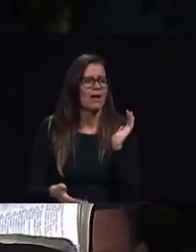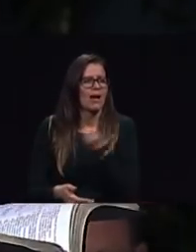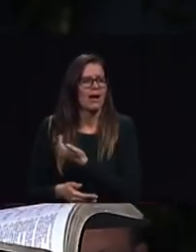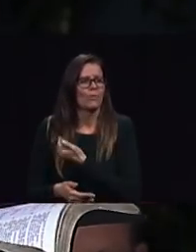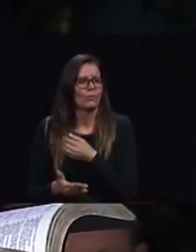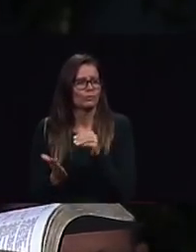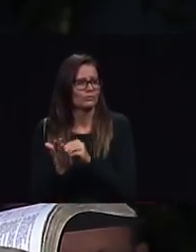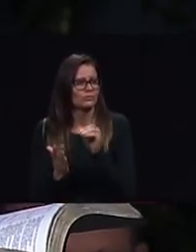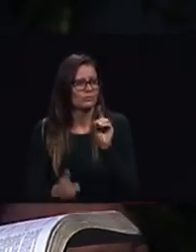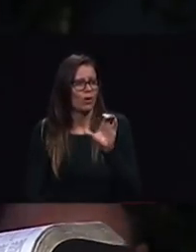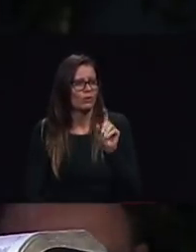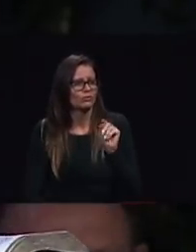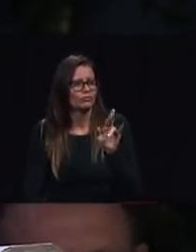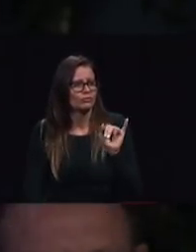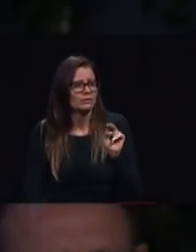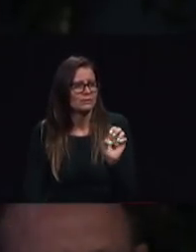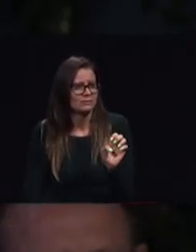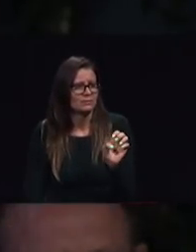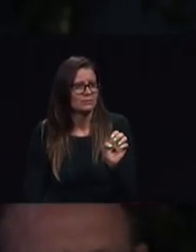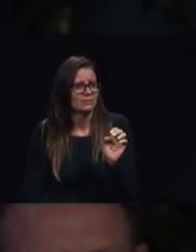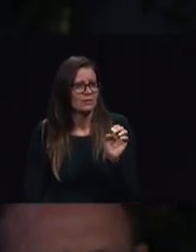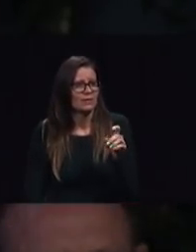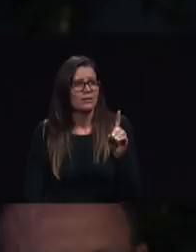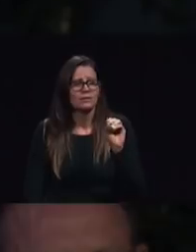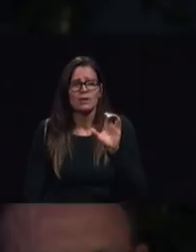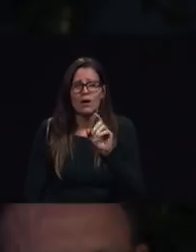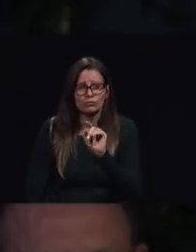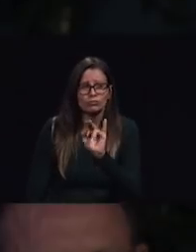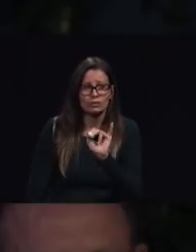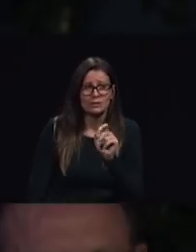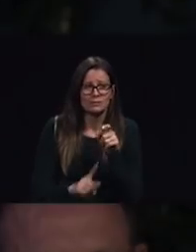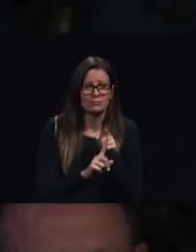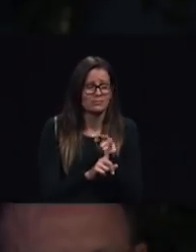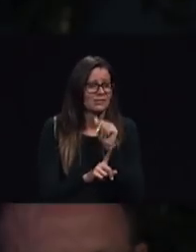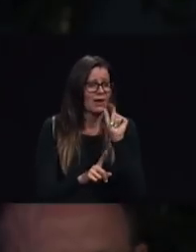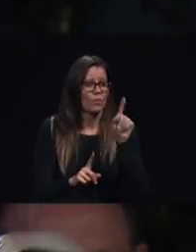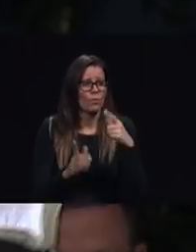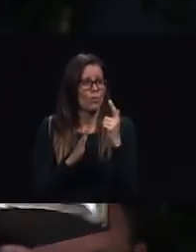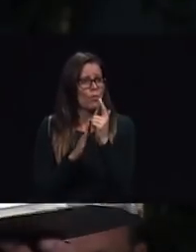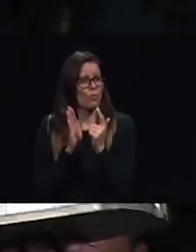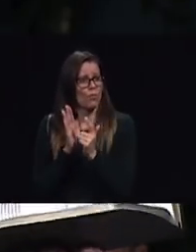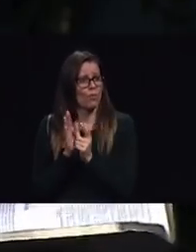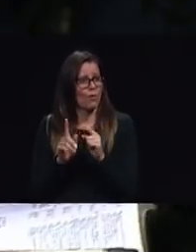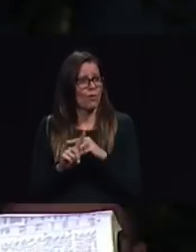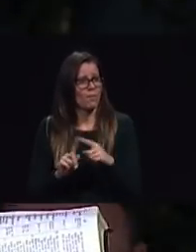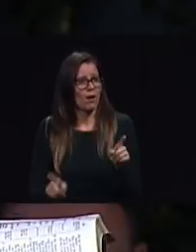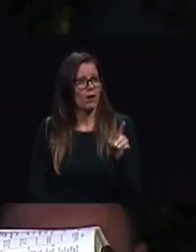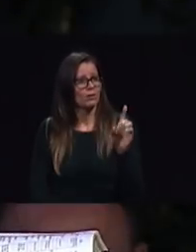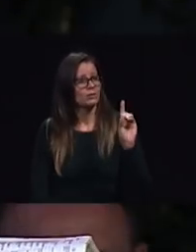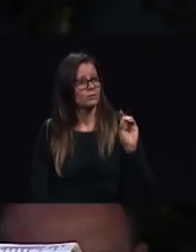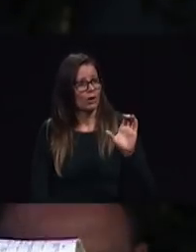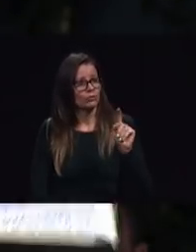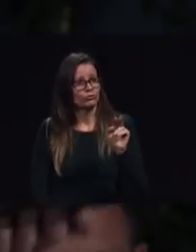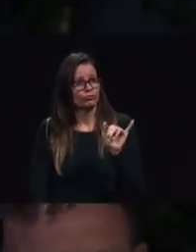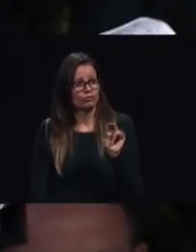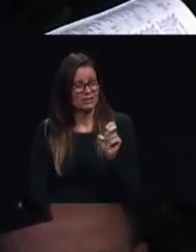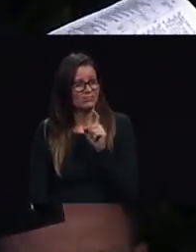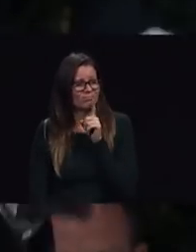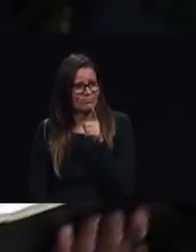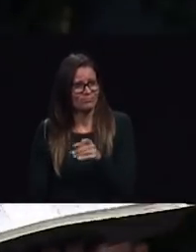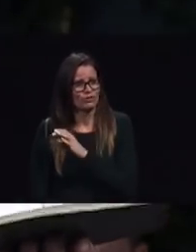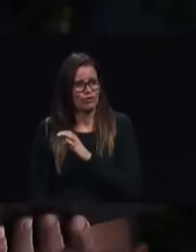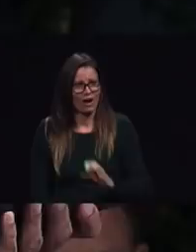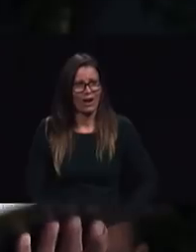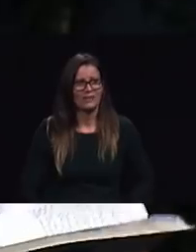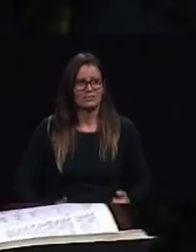remnant of remnants of days gone by doctrines are Christ's life and teachings in practical understanding Jesus is